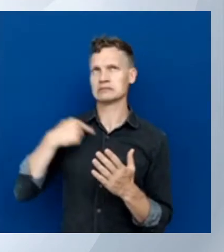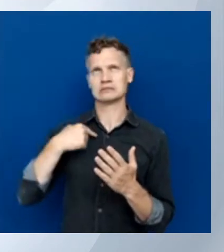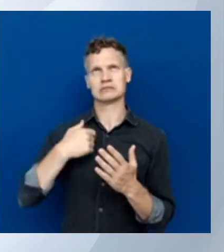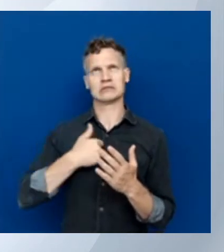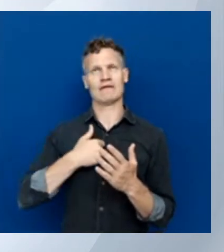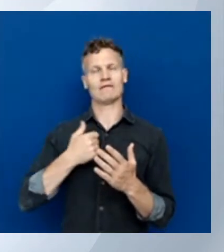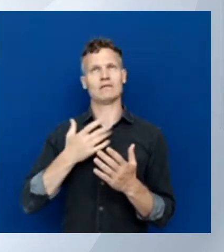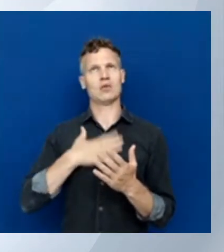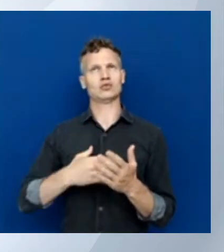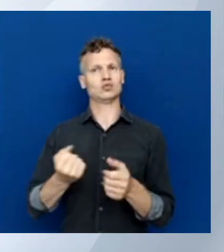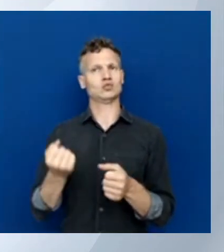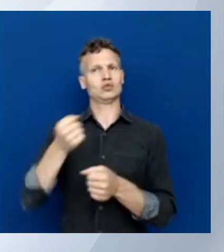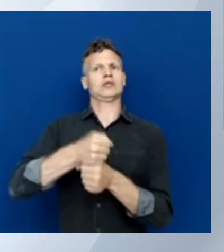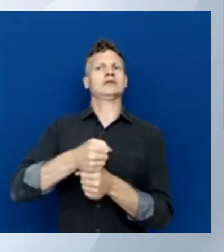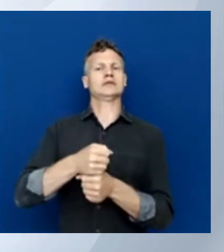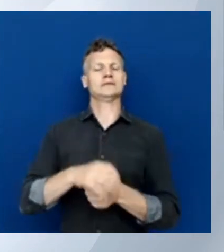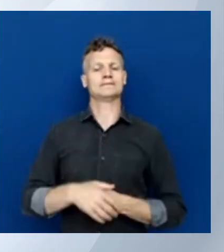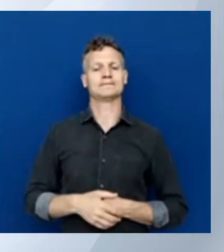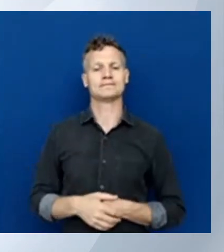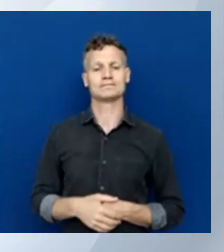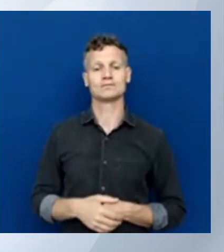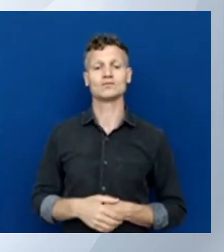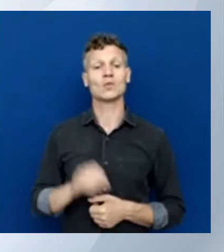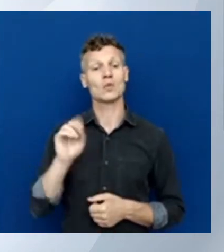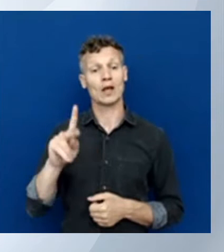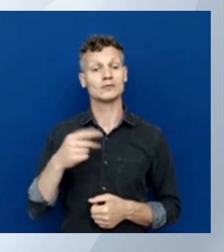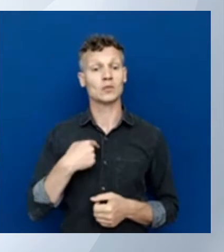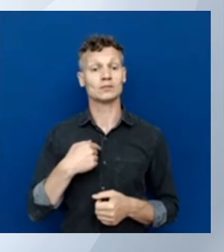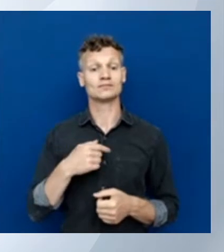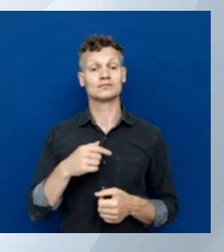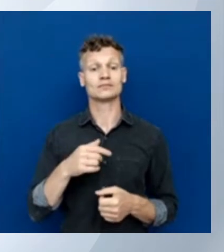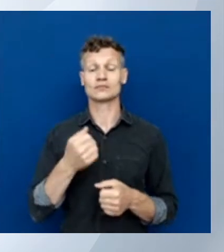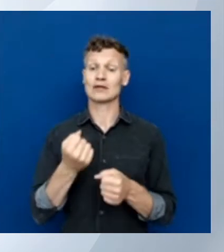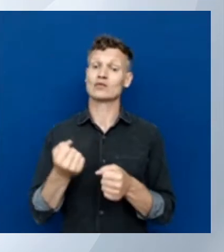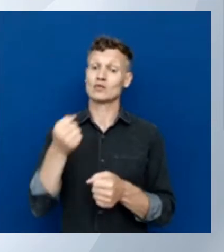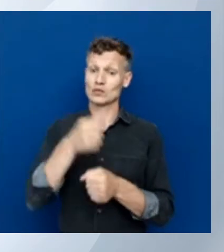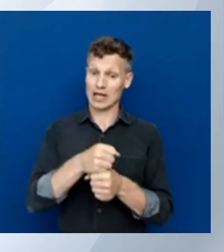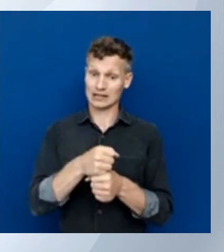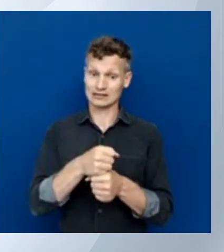create. And then it says L for location.